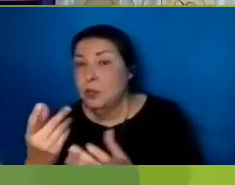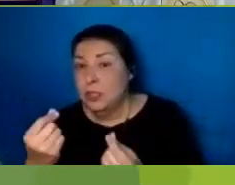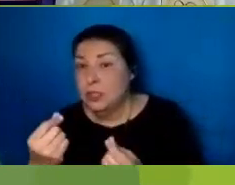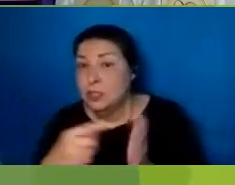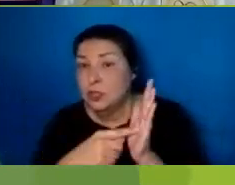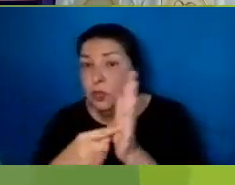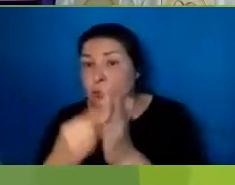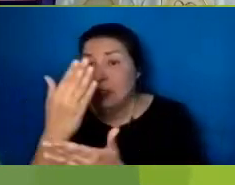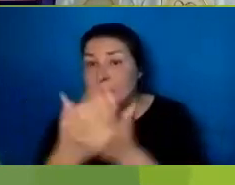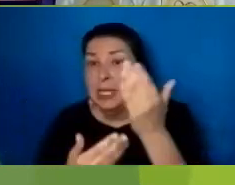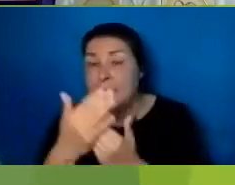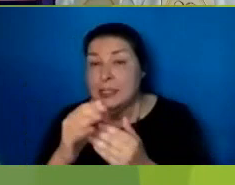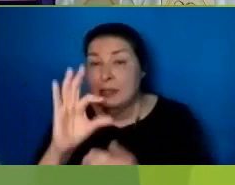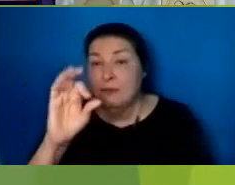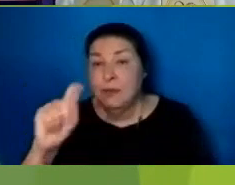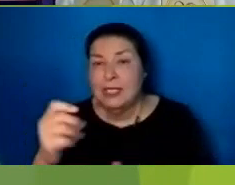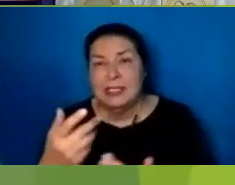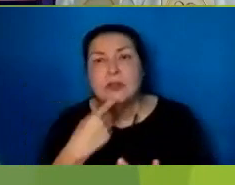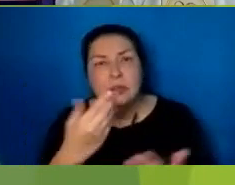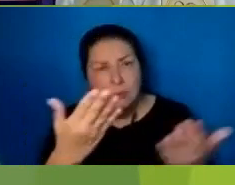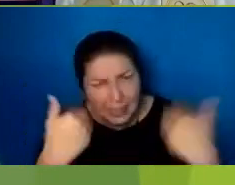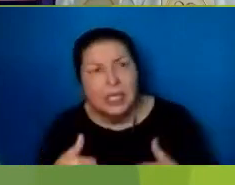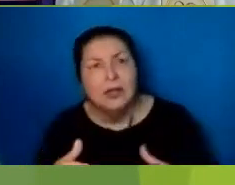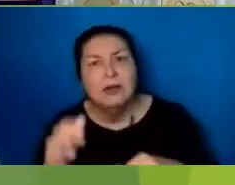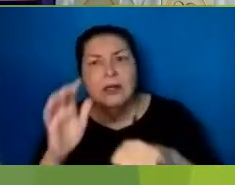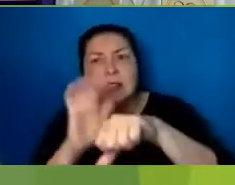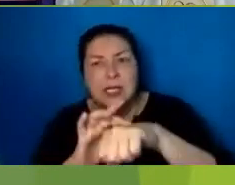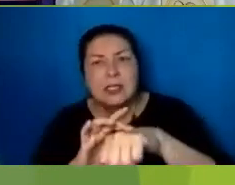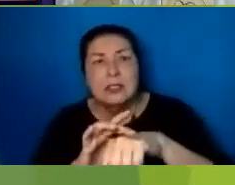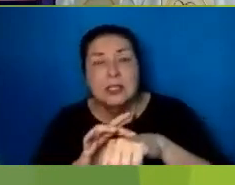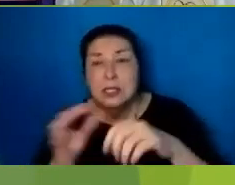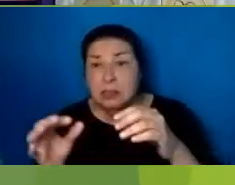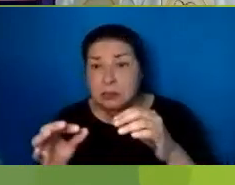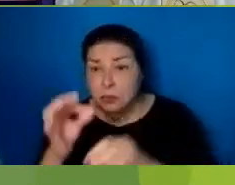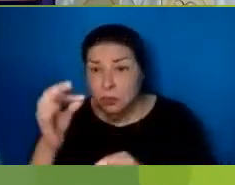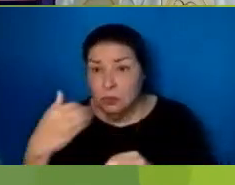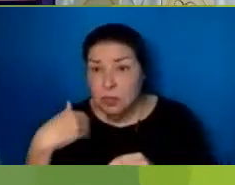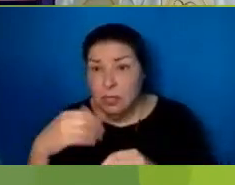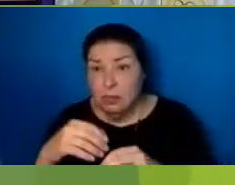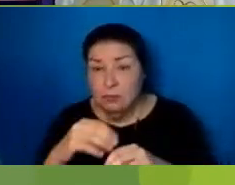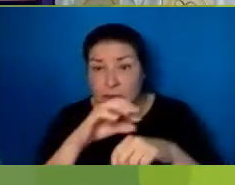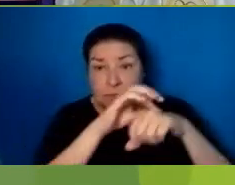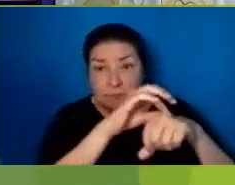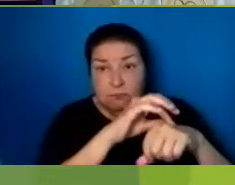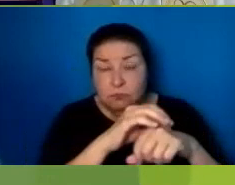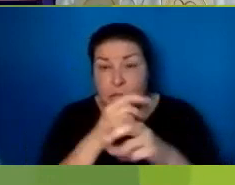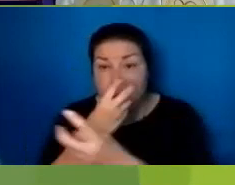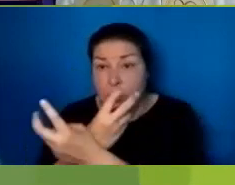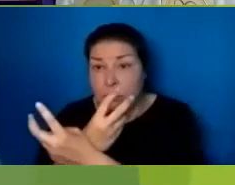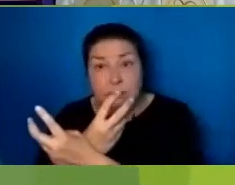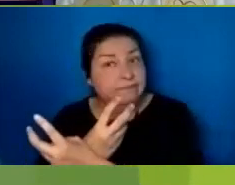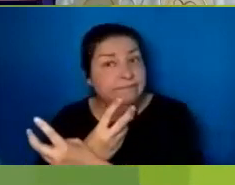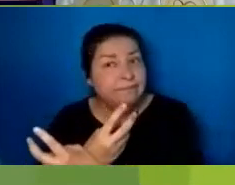Touch And see Do ghosts Have Flesh And bone And yet They still Do not Believe